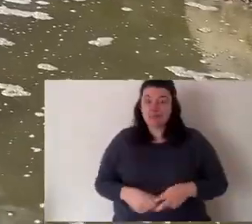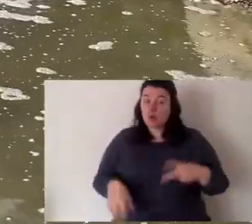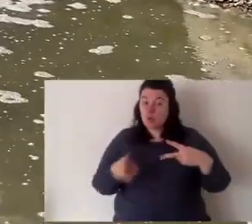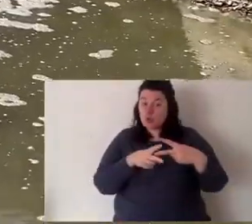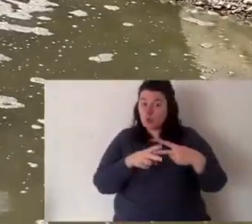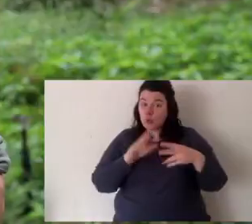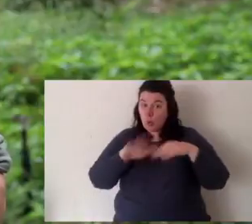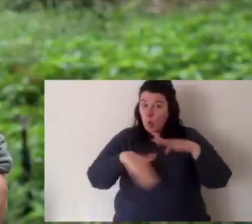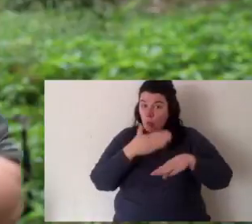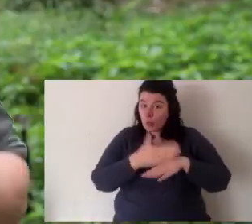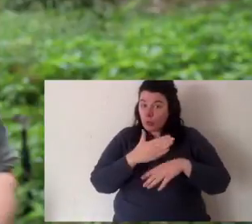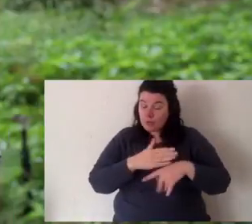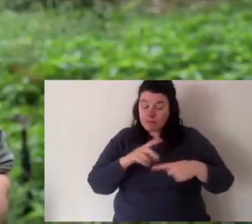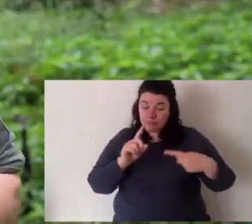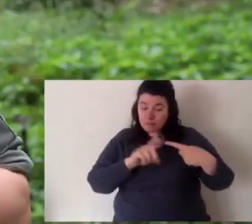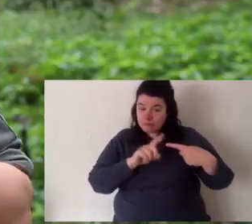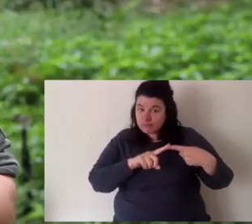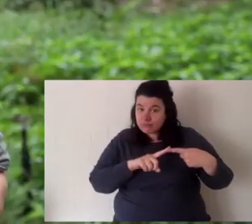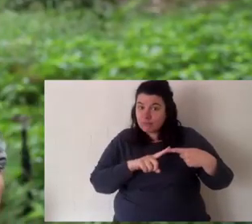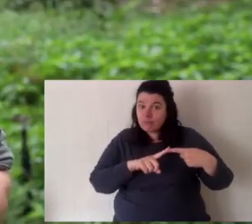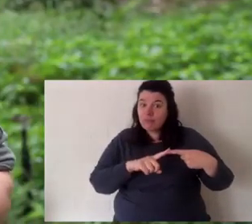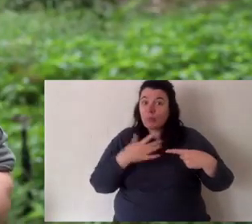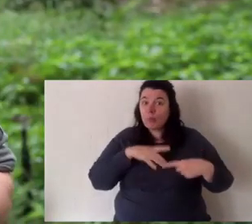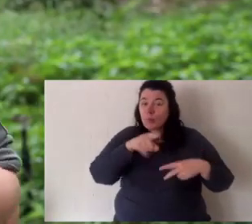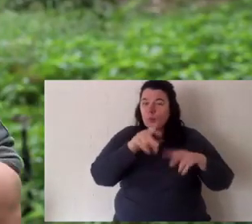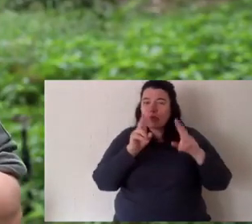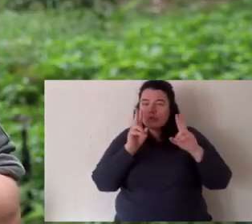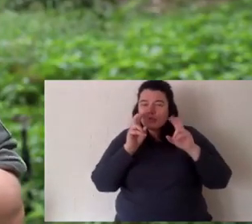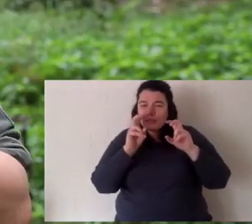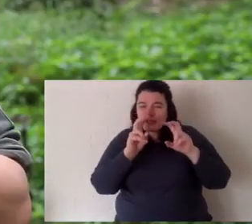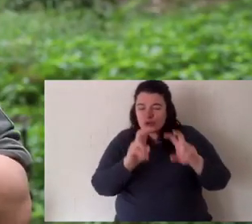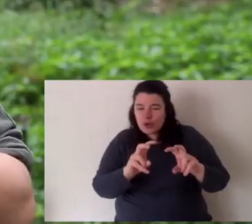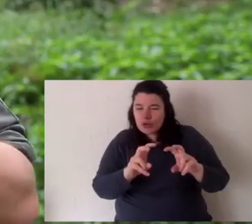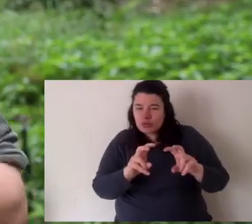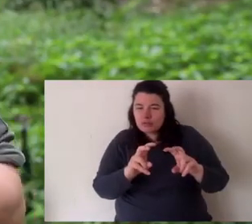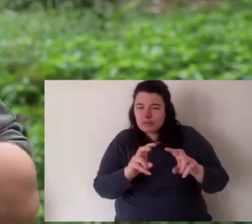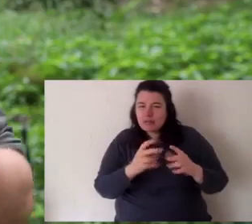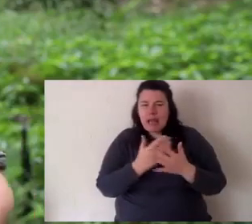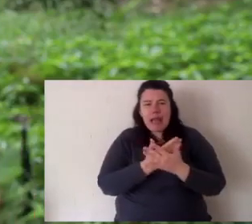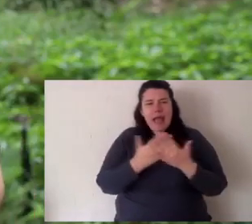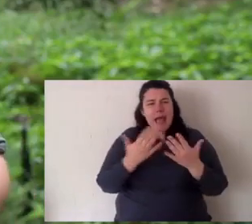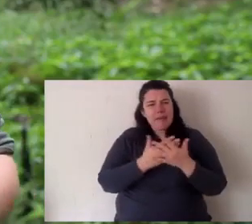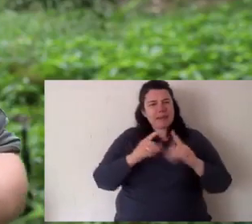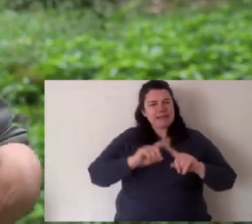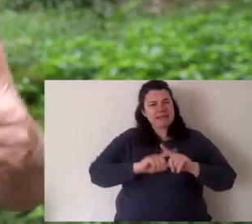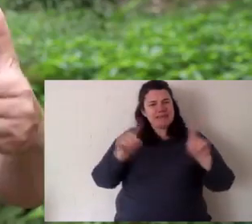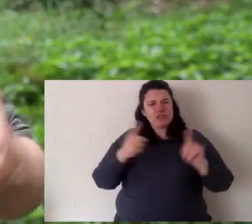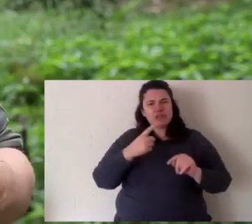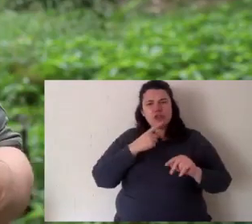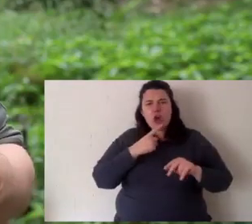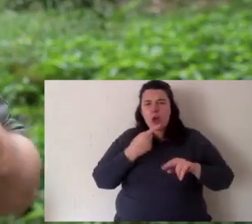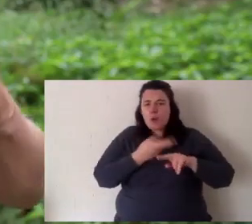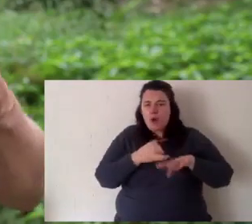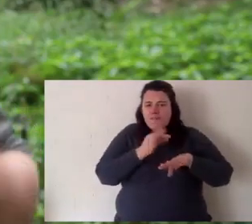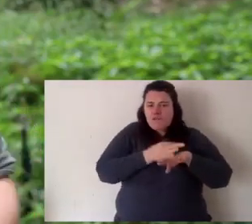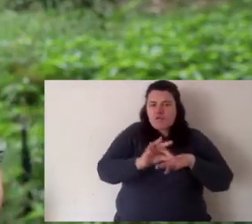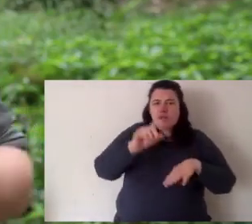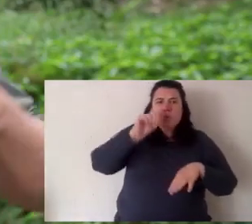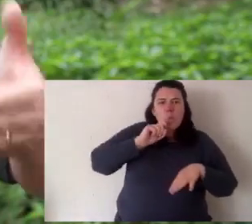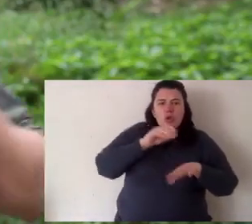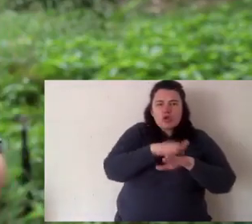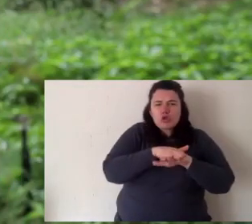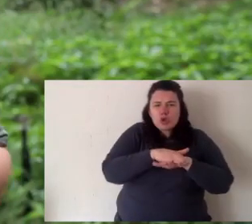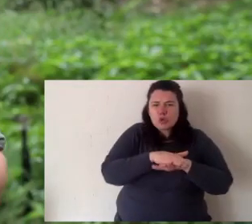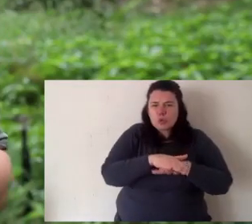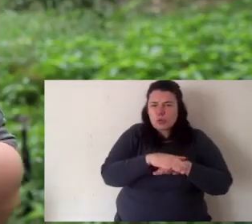thrive in the wild. Two bits of homework for today. First is, I would like you to research and tell me, how many